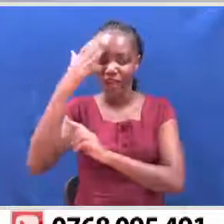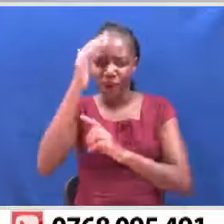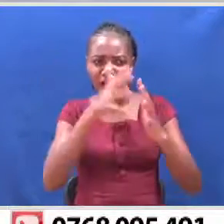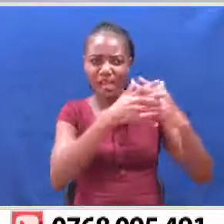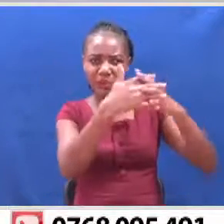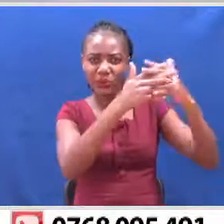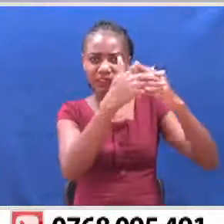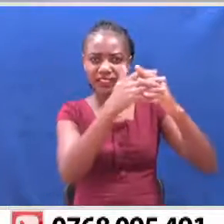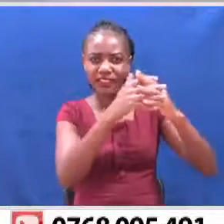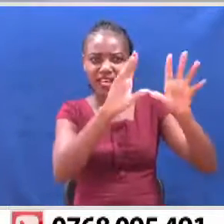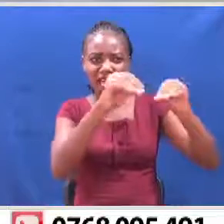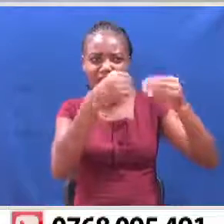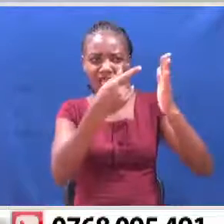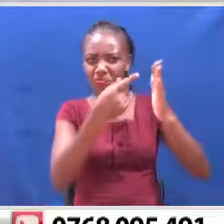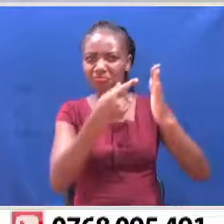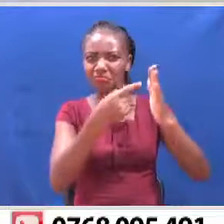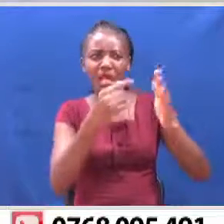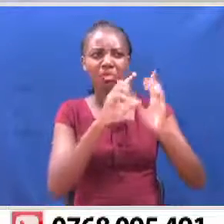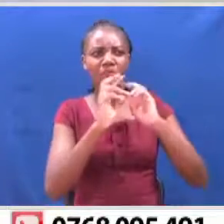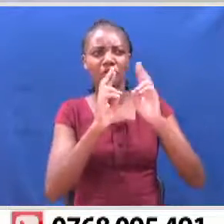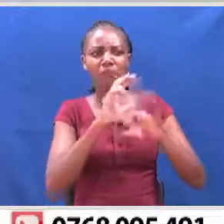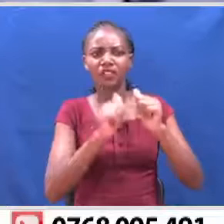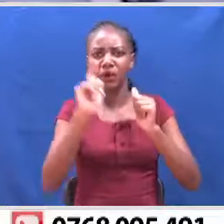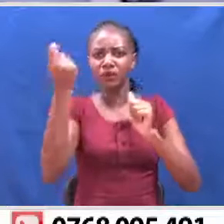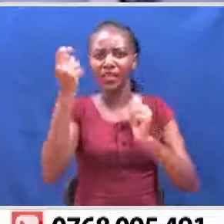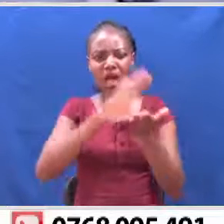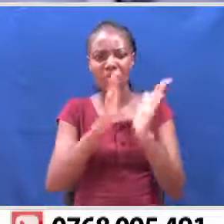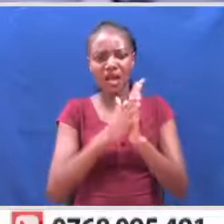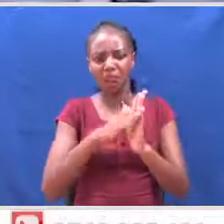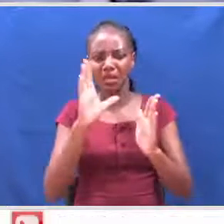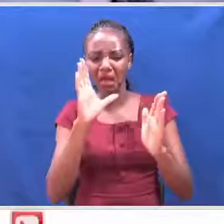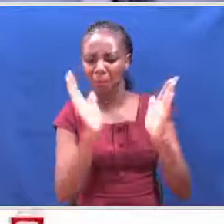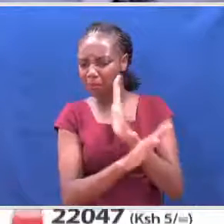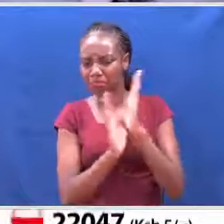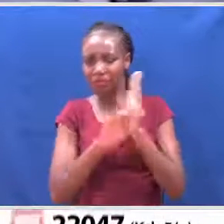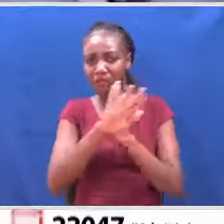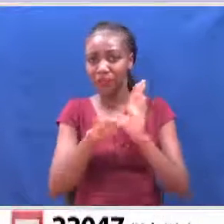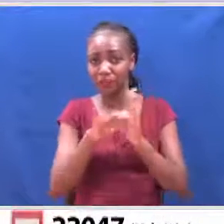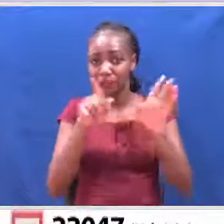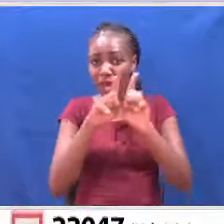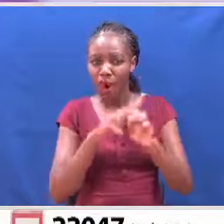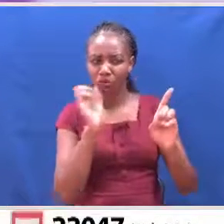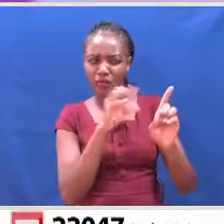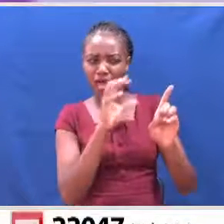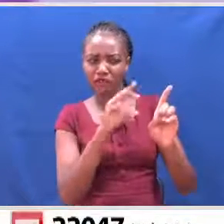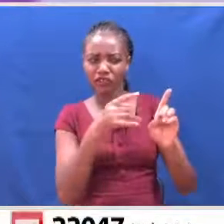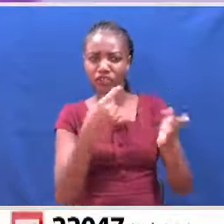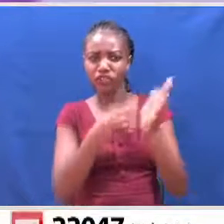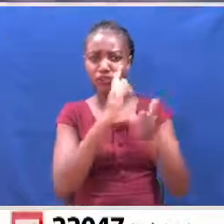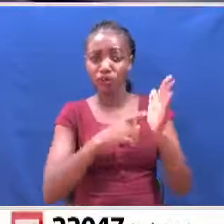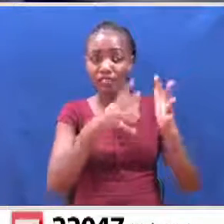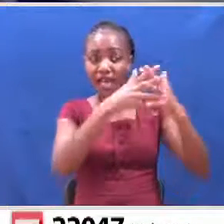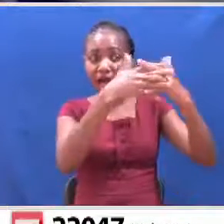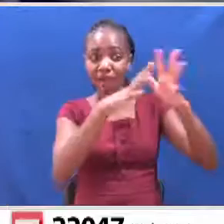against Kenya listing it as a high-risk level for COVID-19 area. According to the advisory, Americans are